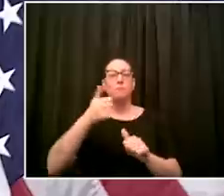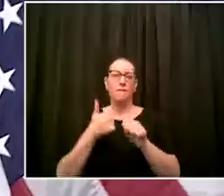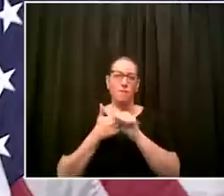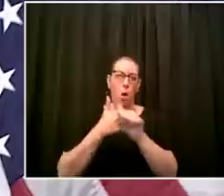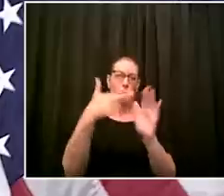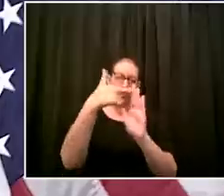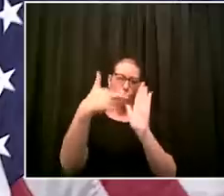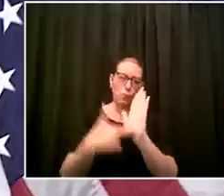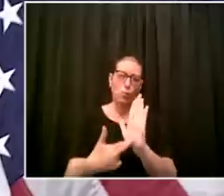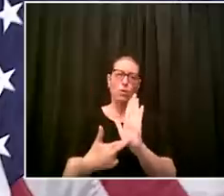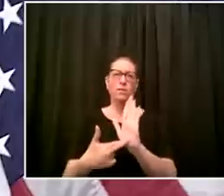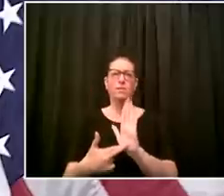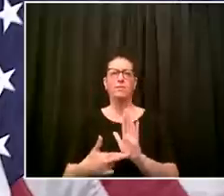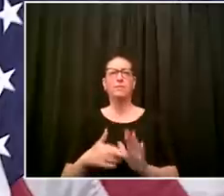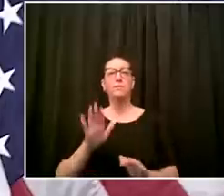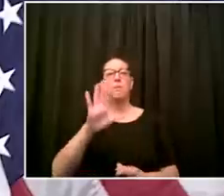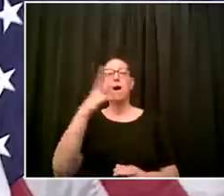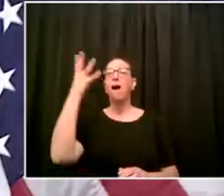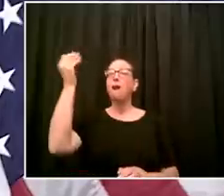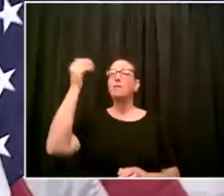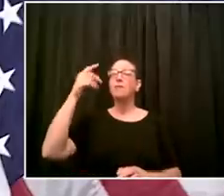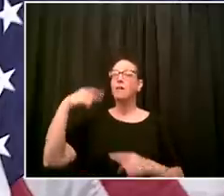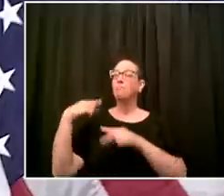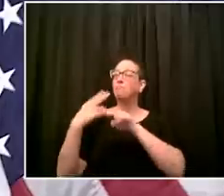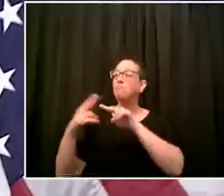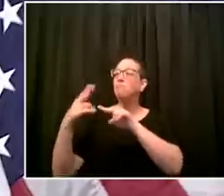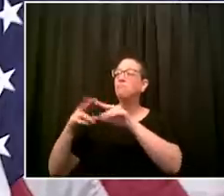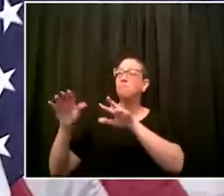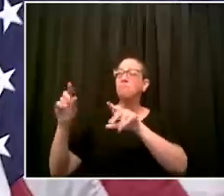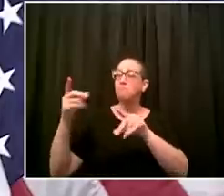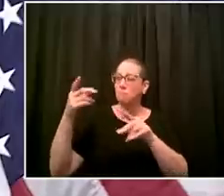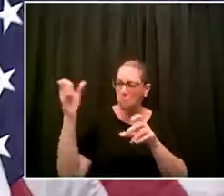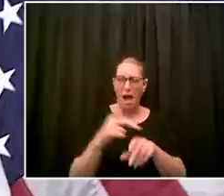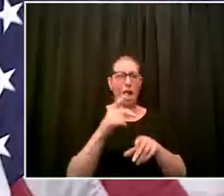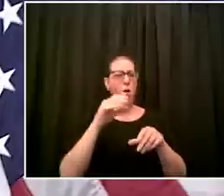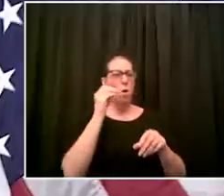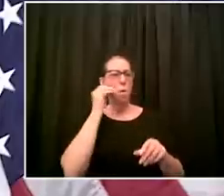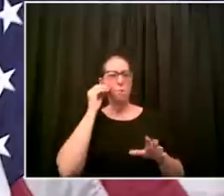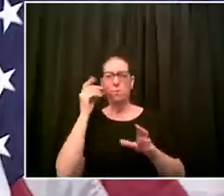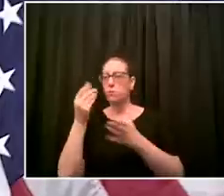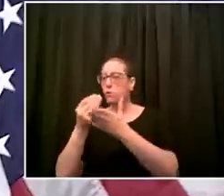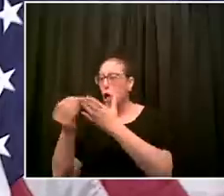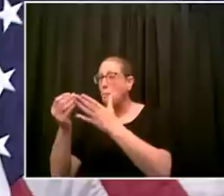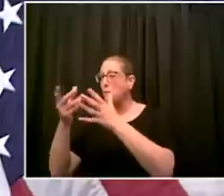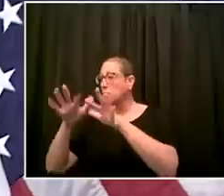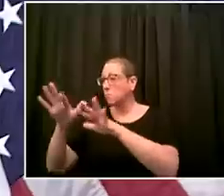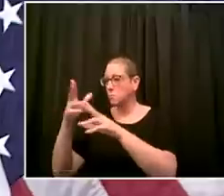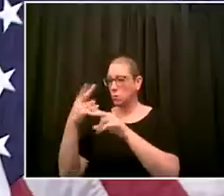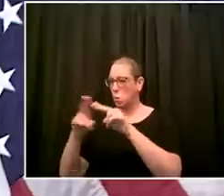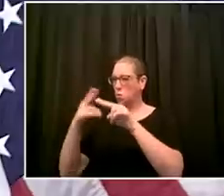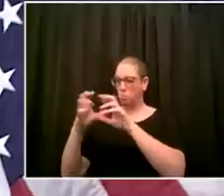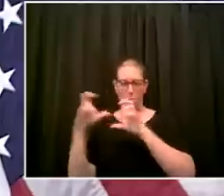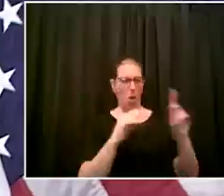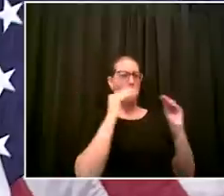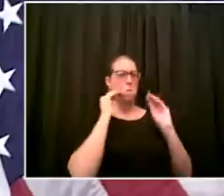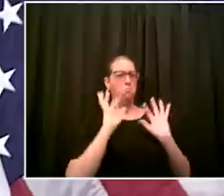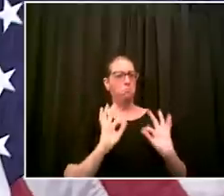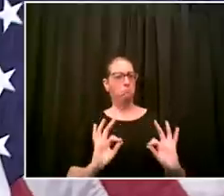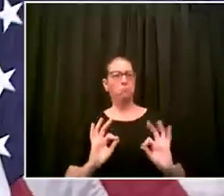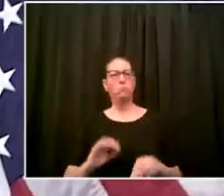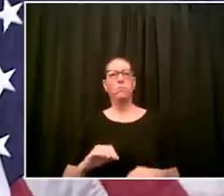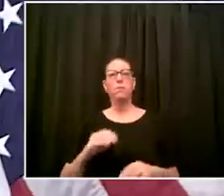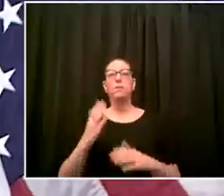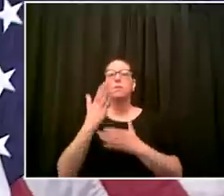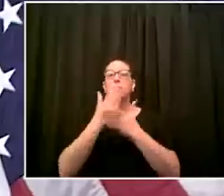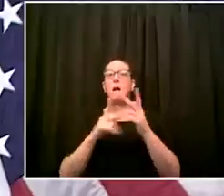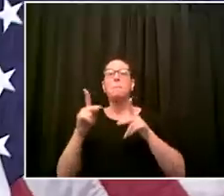hearing the message it's the right thing to do dave and it's the right thing for everyone else but also people are staying home to protect themselves and their families uh